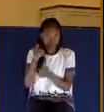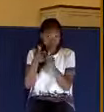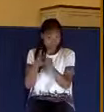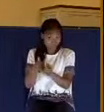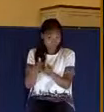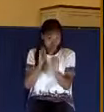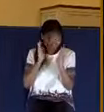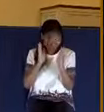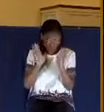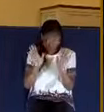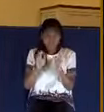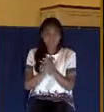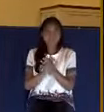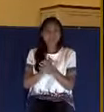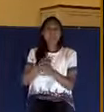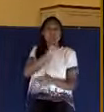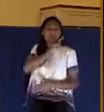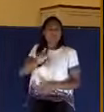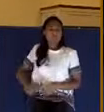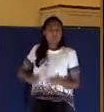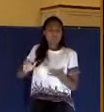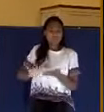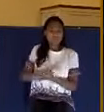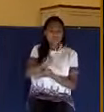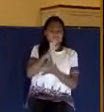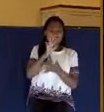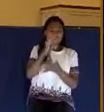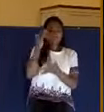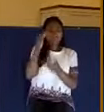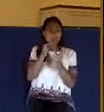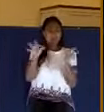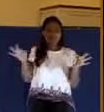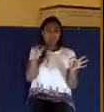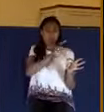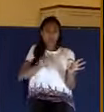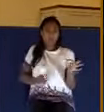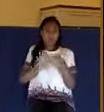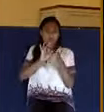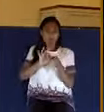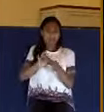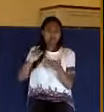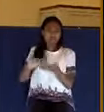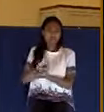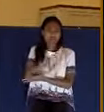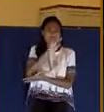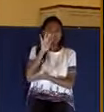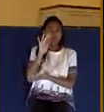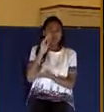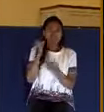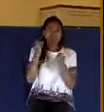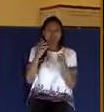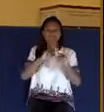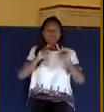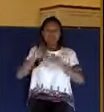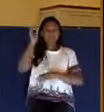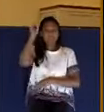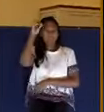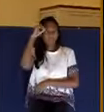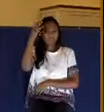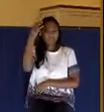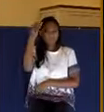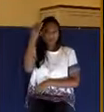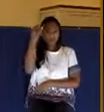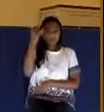The Lord of glory. Why does James use this title? There's been a lot of opinion about that among New Testament scholars as to